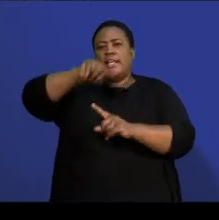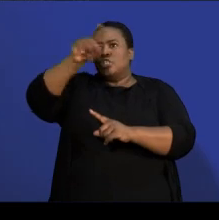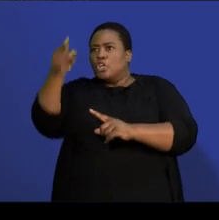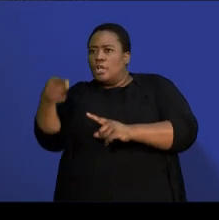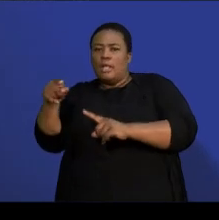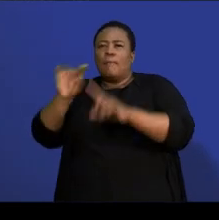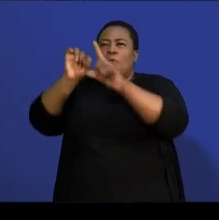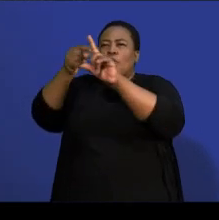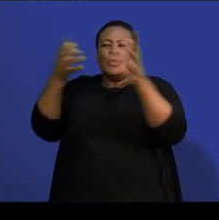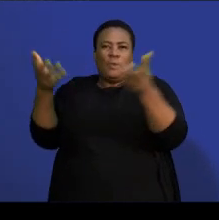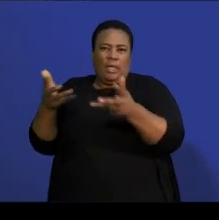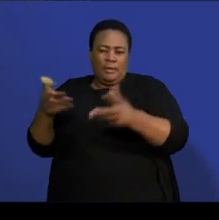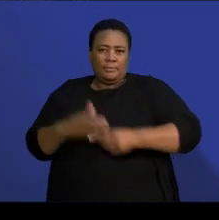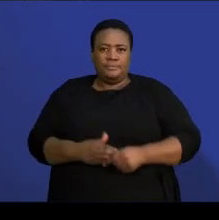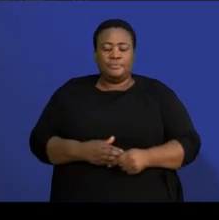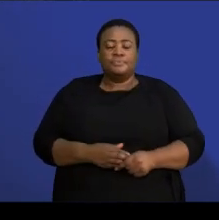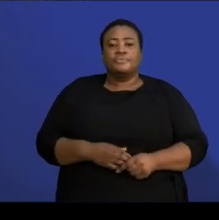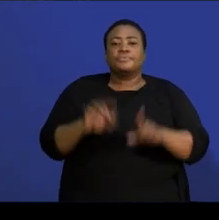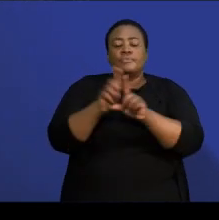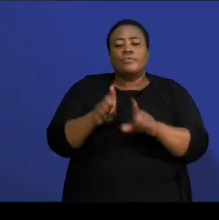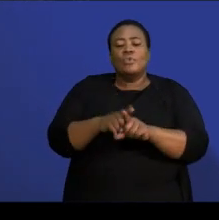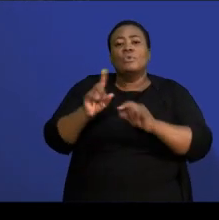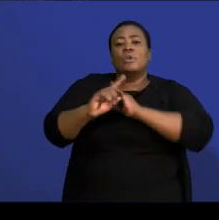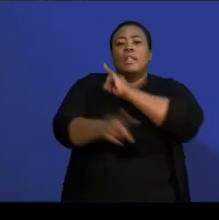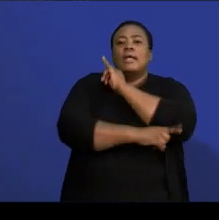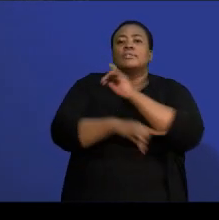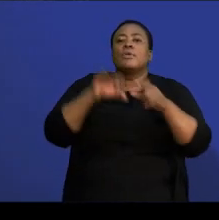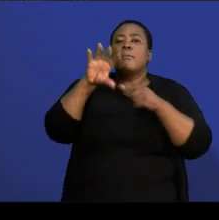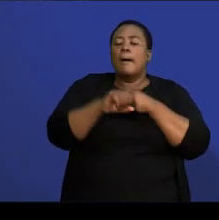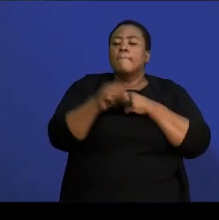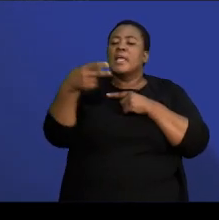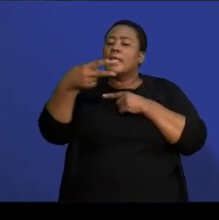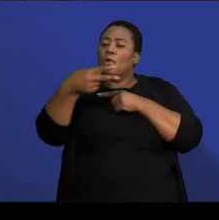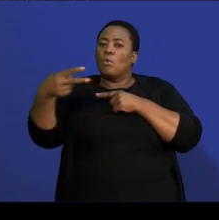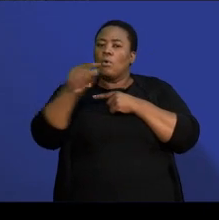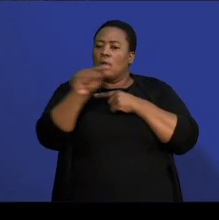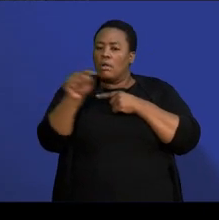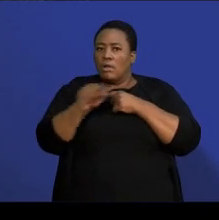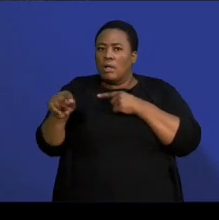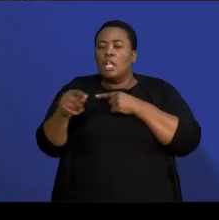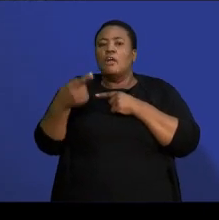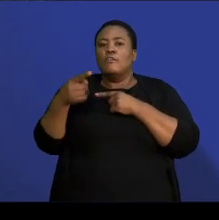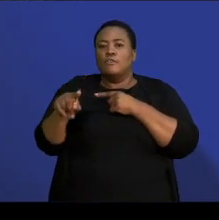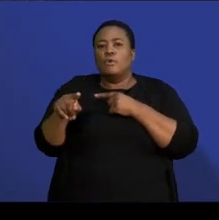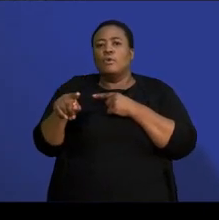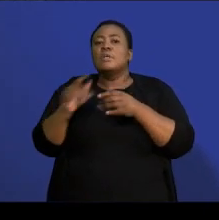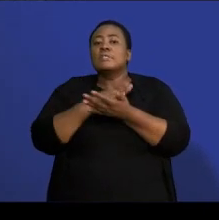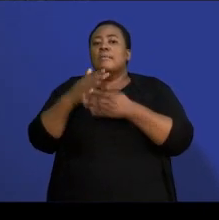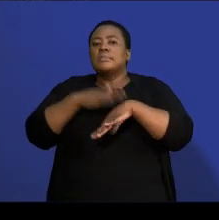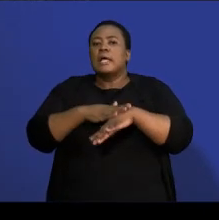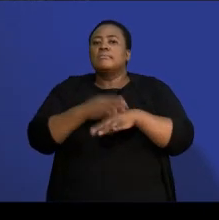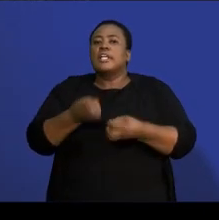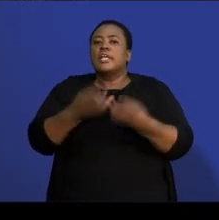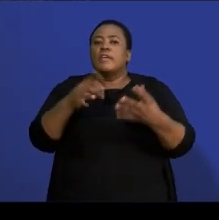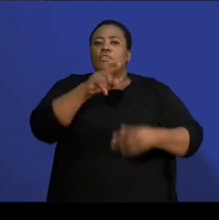And then lastly, you find the equation of a cubic function. At times, they give you the x-intercepts